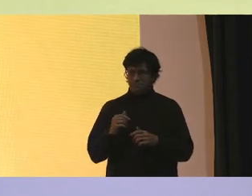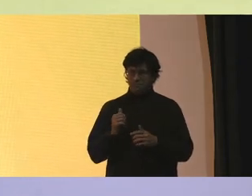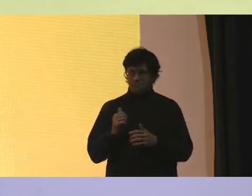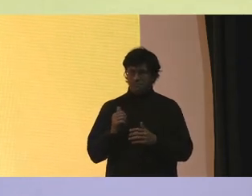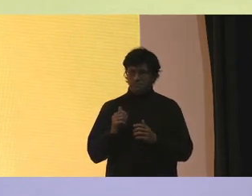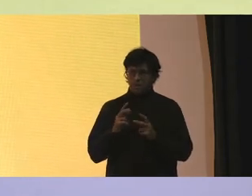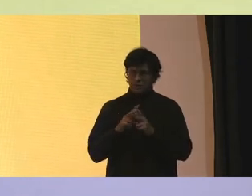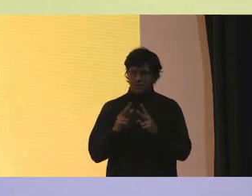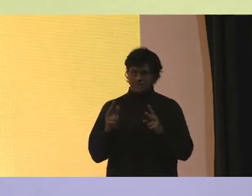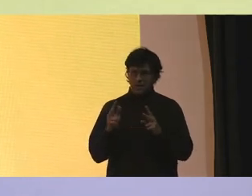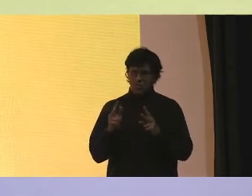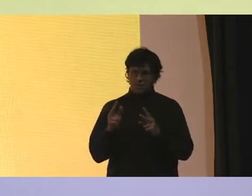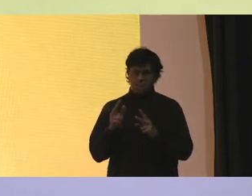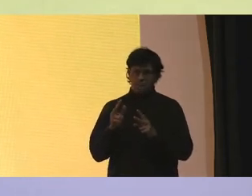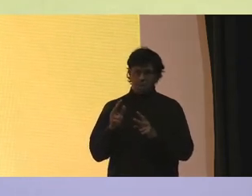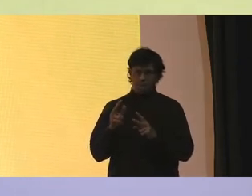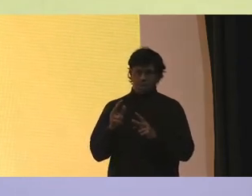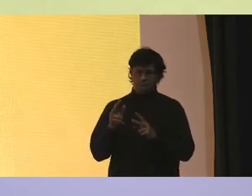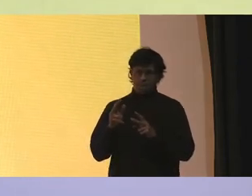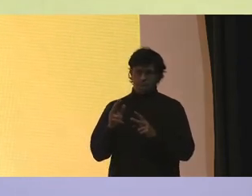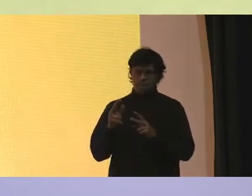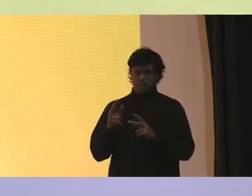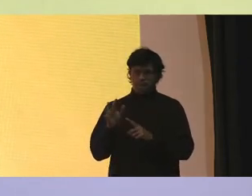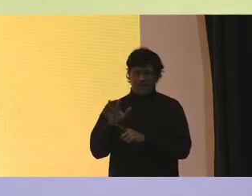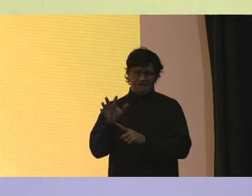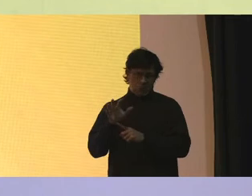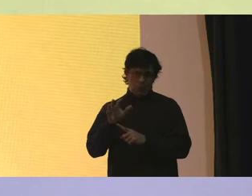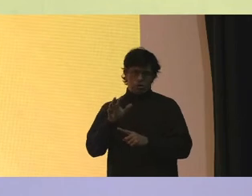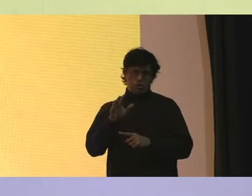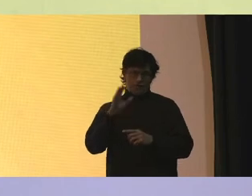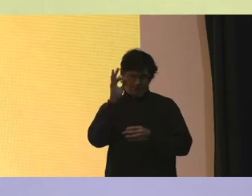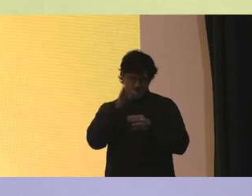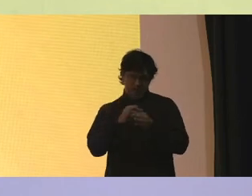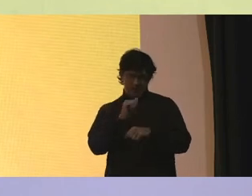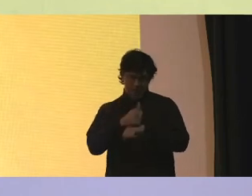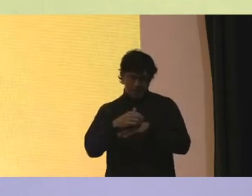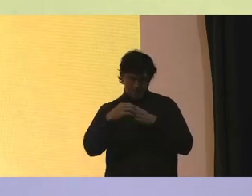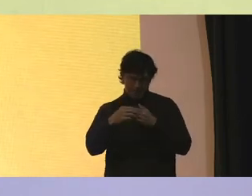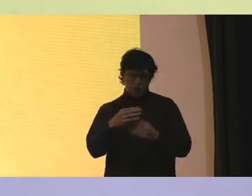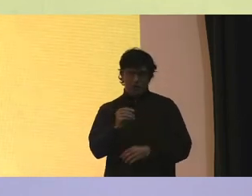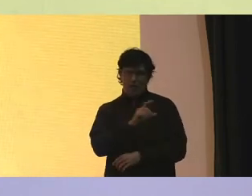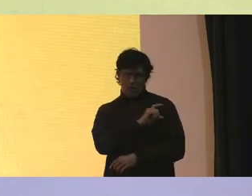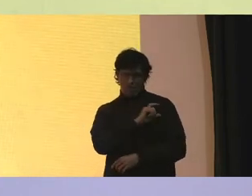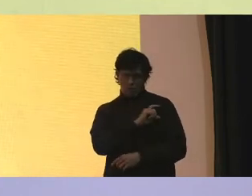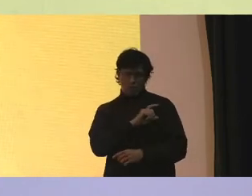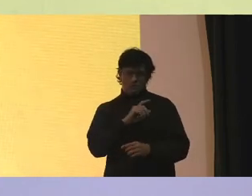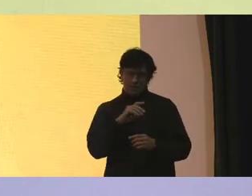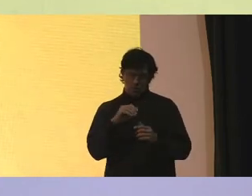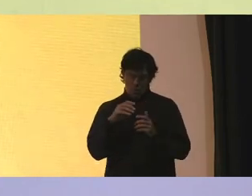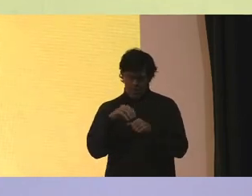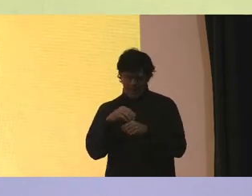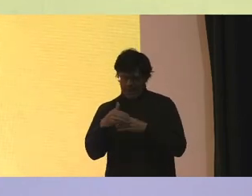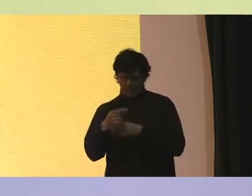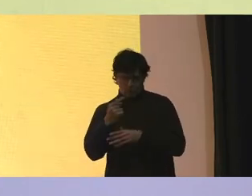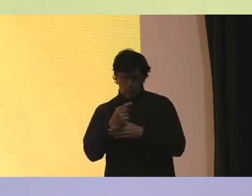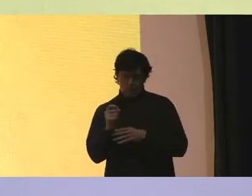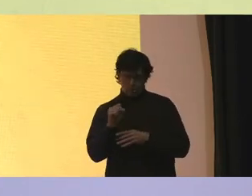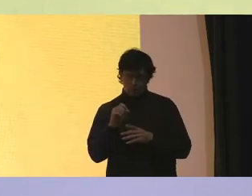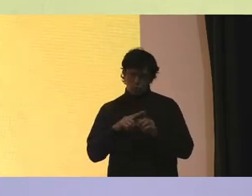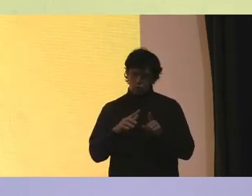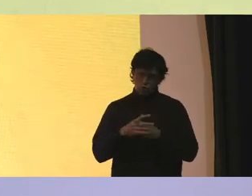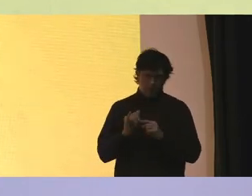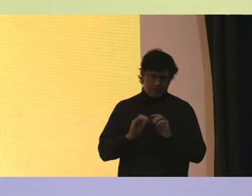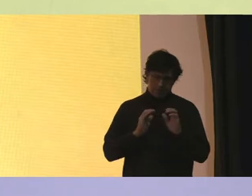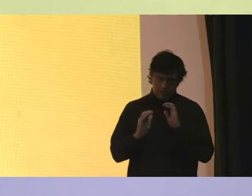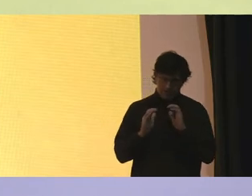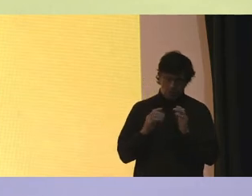influential faith-based leaders and law enforcement folks within the next week or so To start this conversation